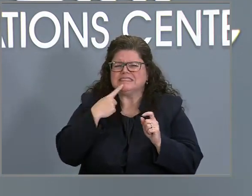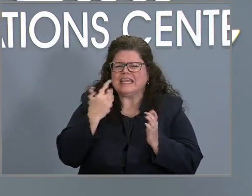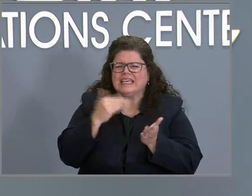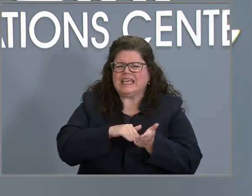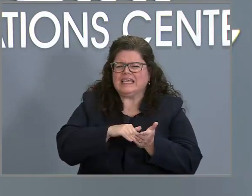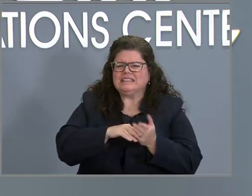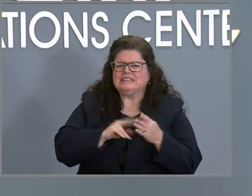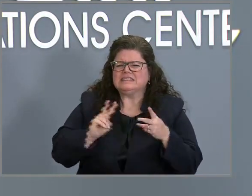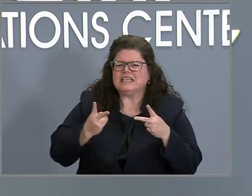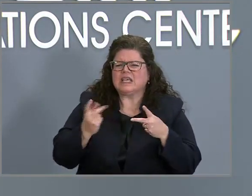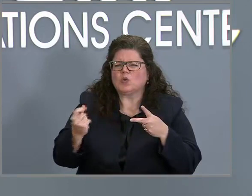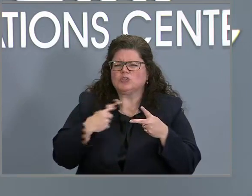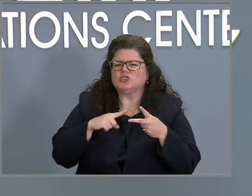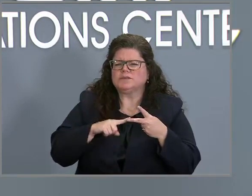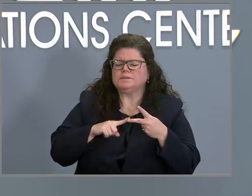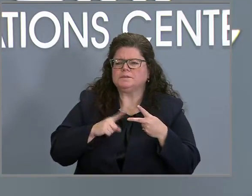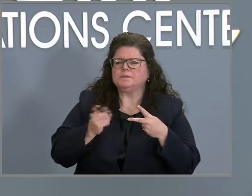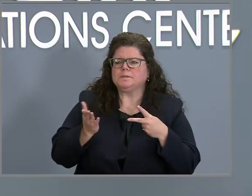one more time?